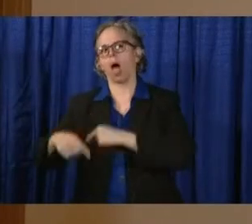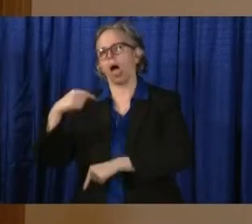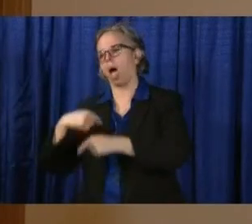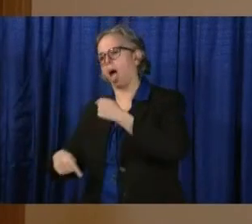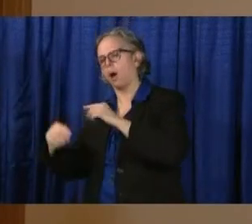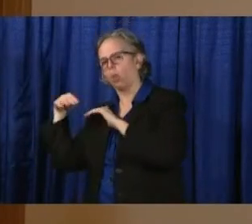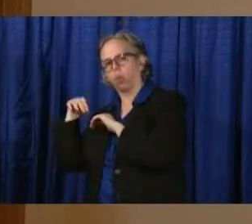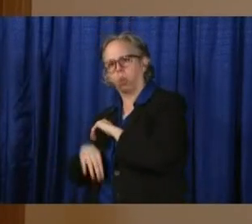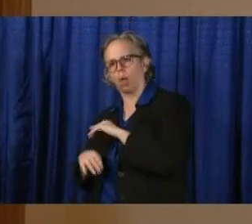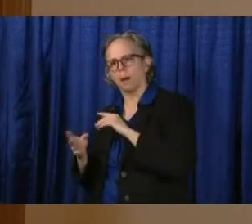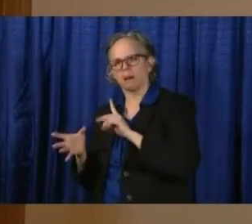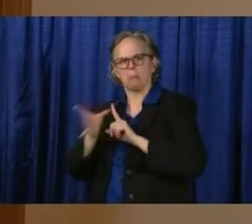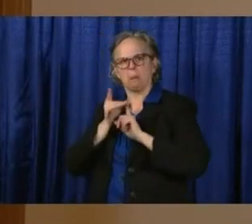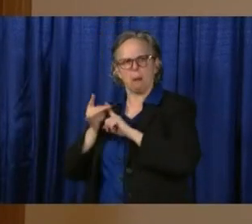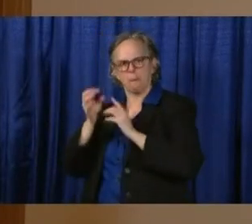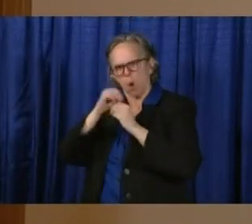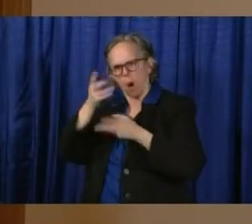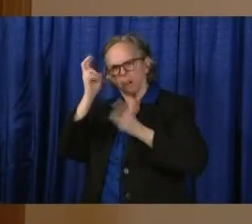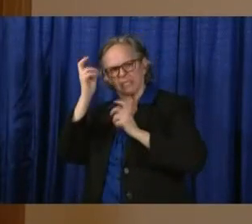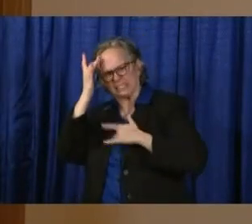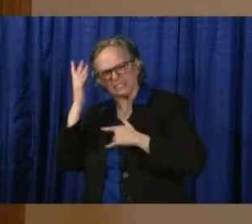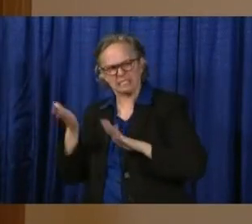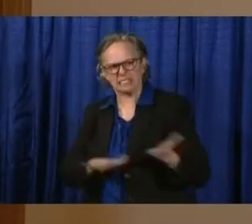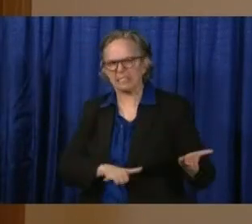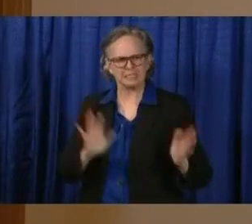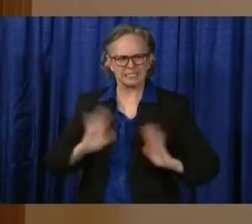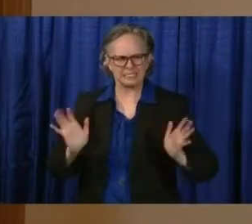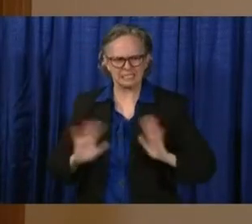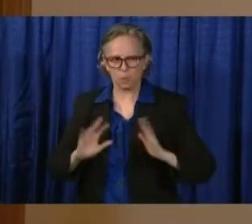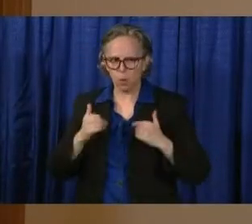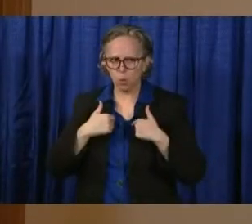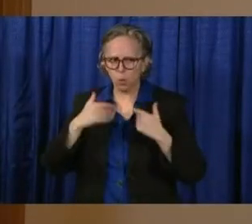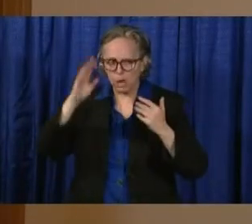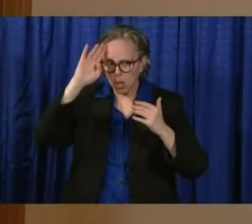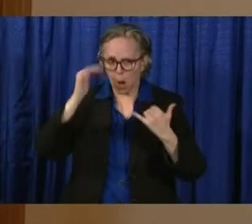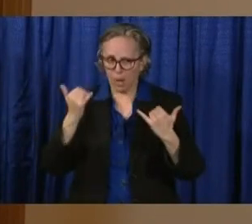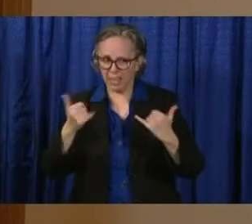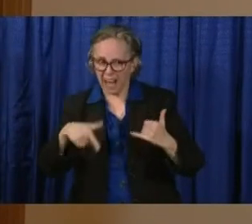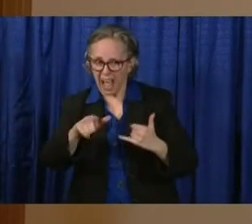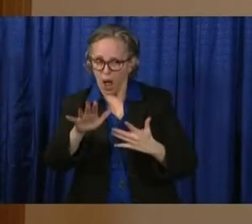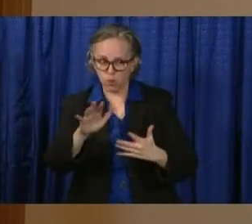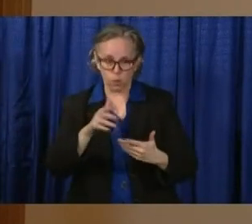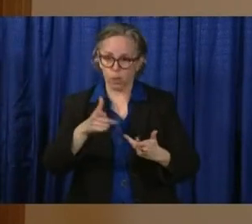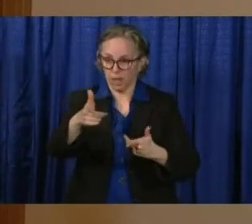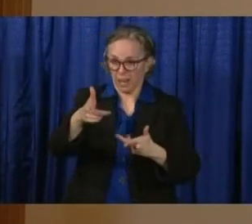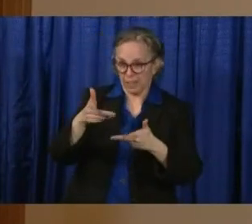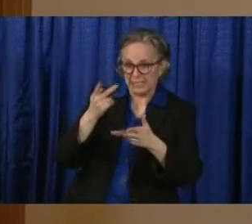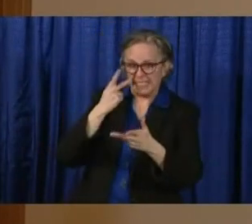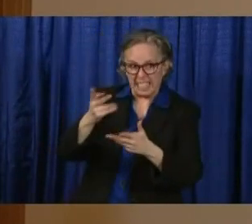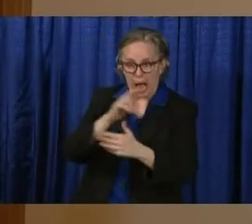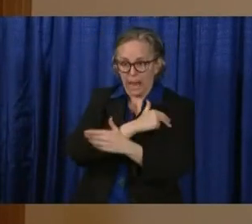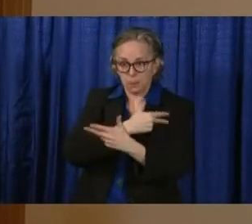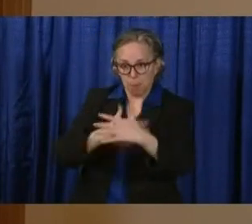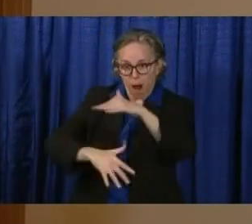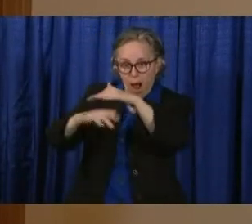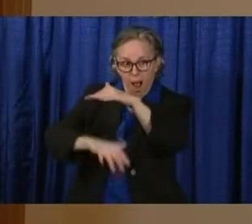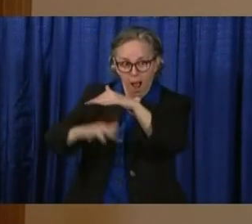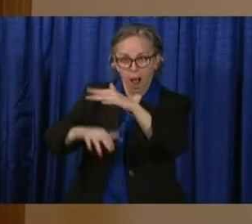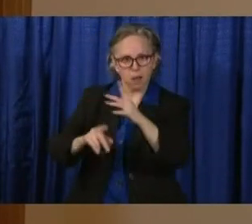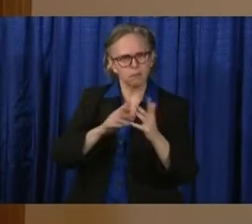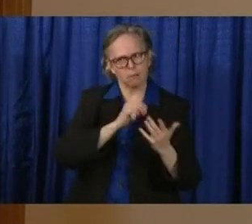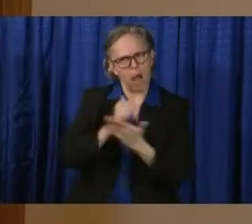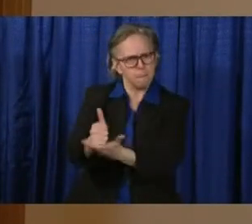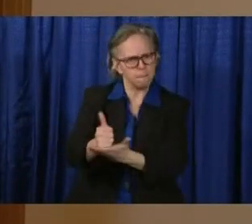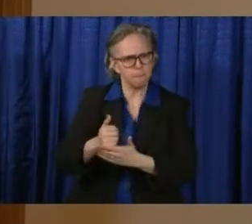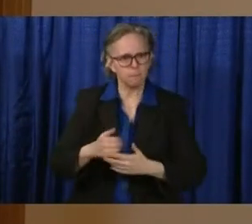are going to show you how that is being stood up. The build-outs that are occurring, some have been announced. You know, you've heard of work going on in some of